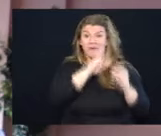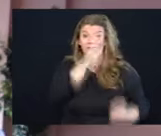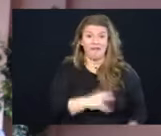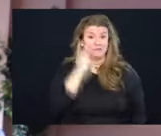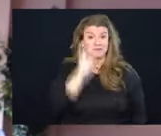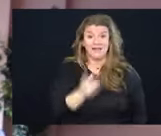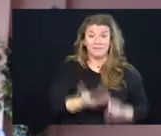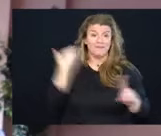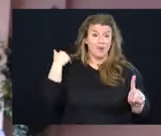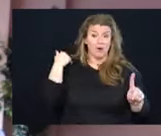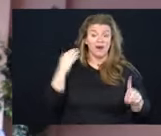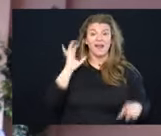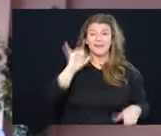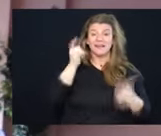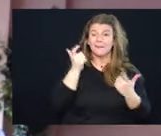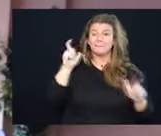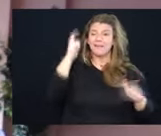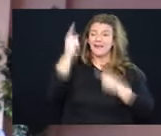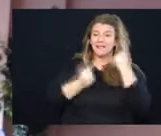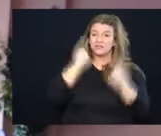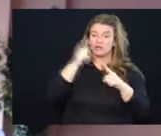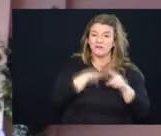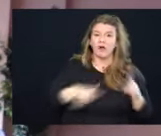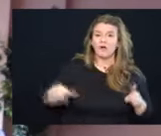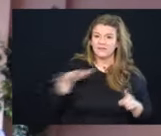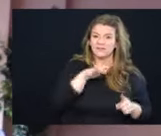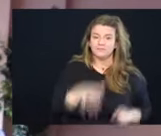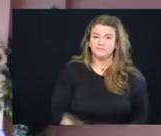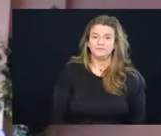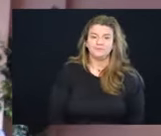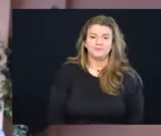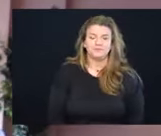And that is a big, big concern to all of us on the leadership team.